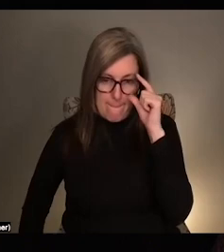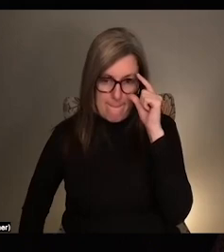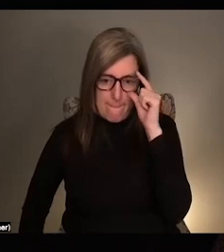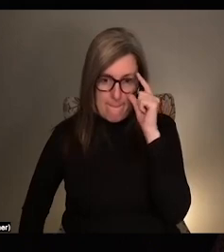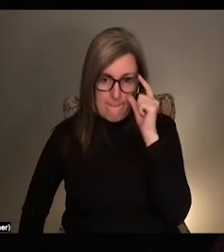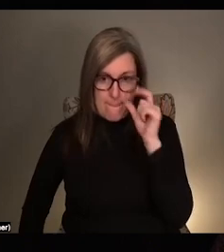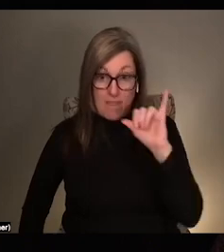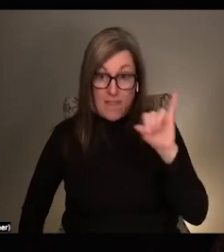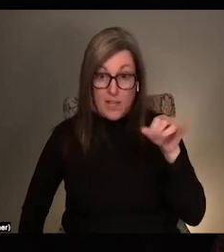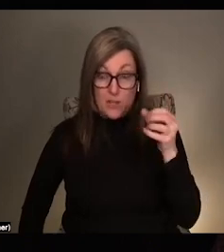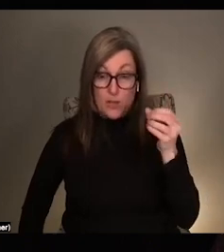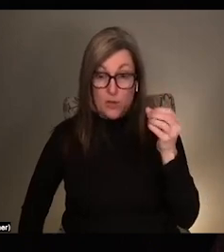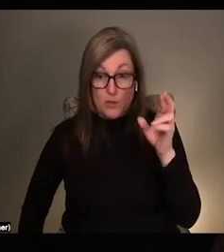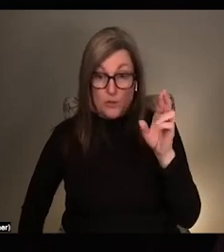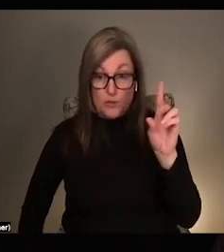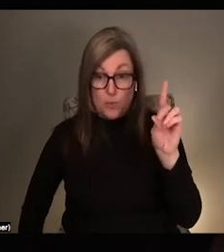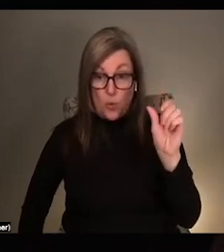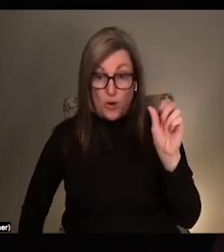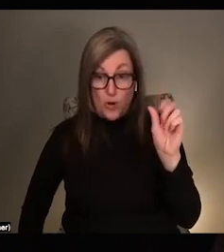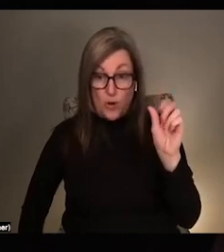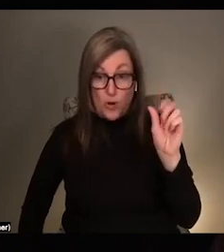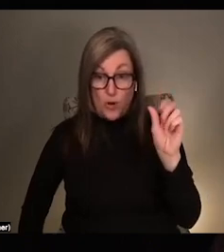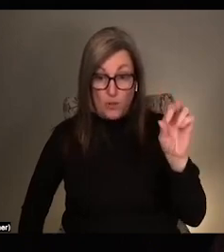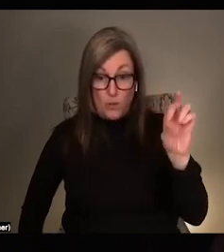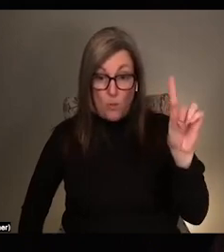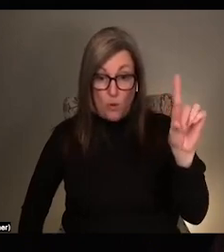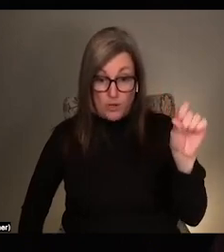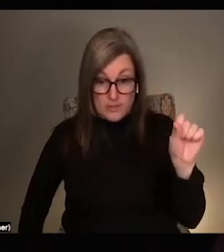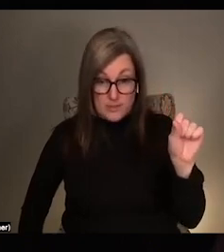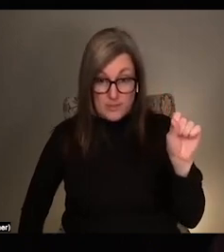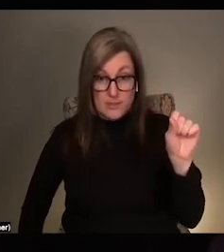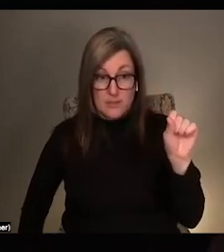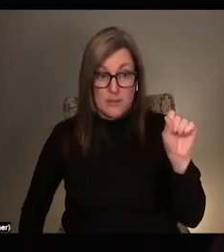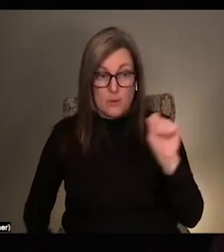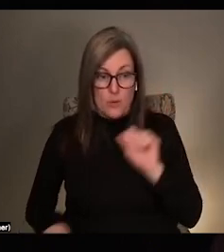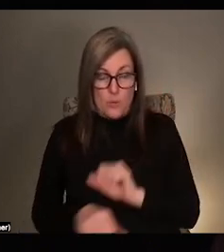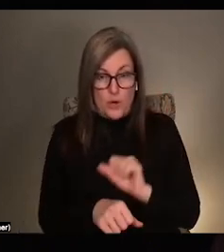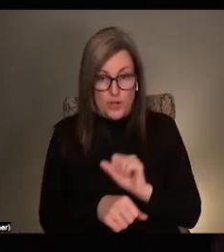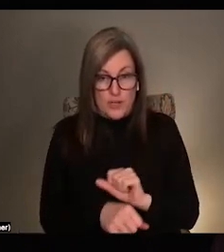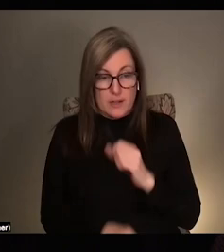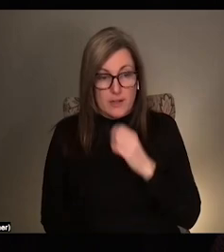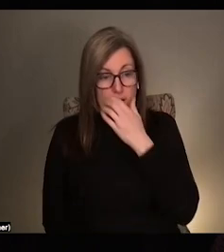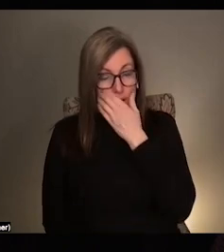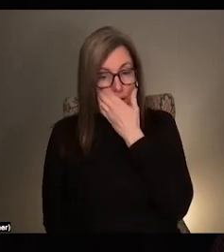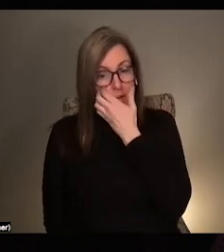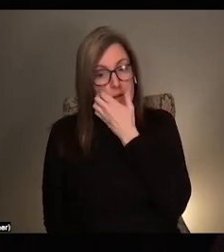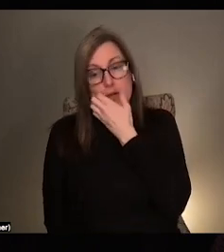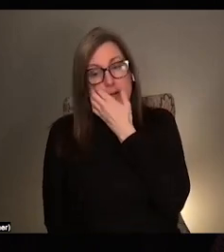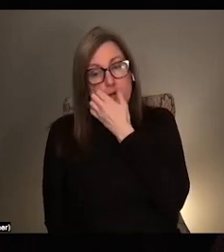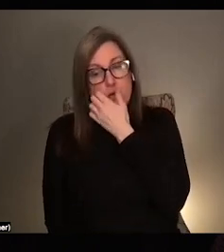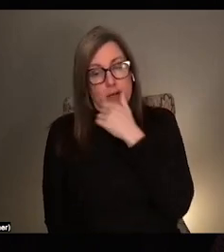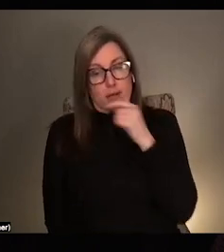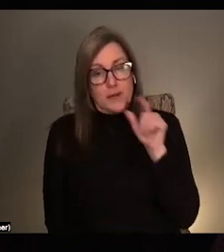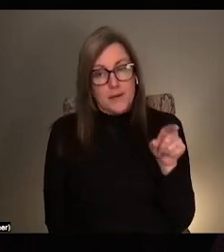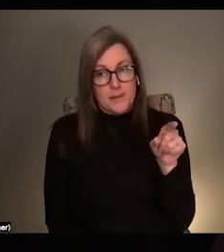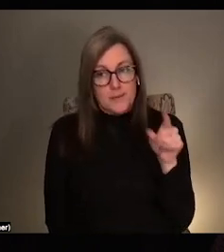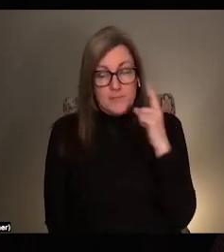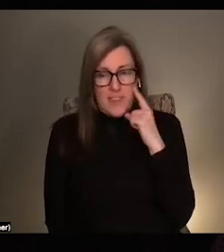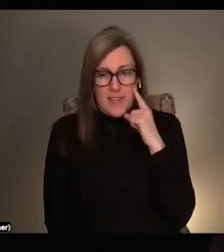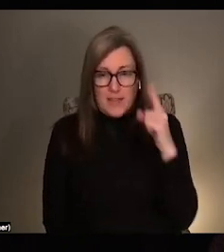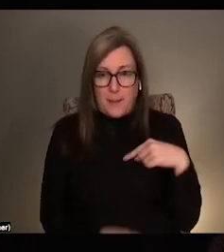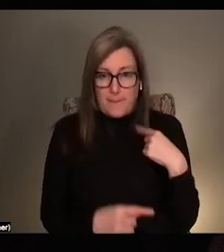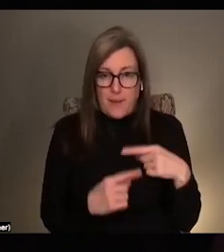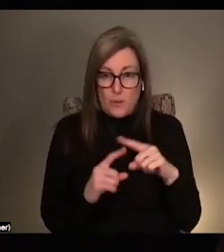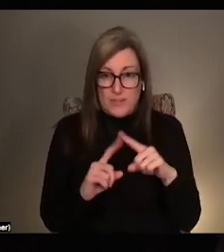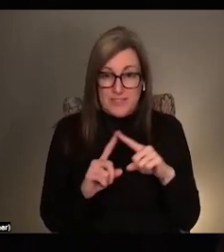of Jordan Lord's work. Cause I think Jordan references capture a lot, but you know, like really like thinking about ways of, of kind of